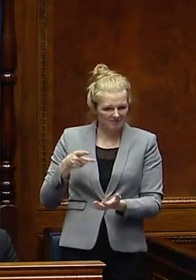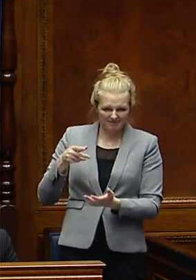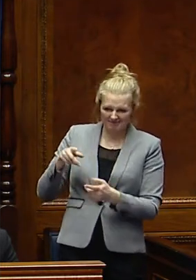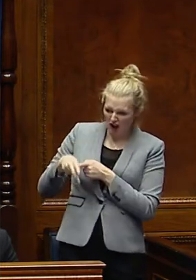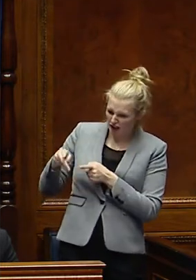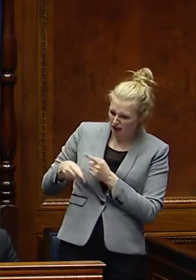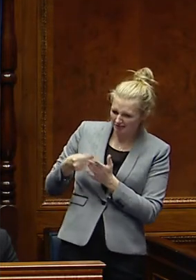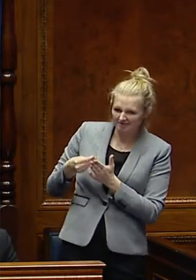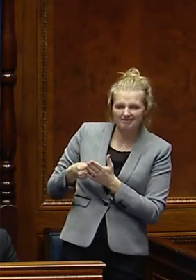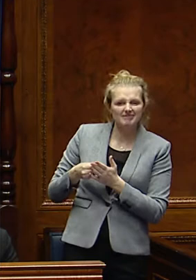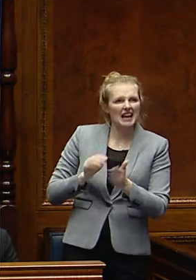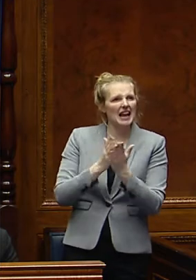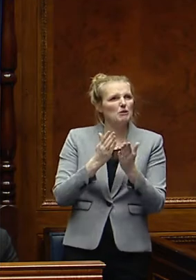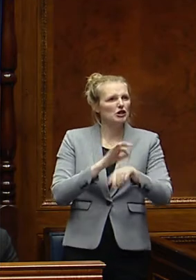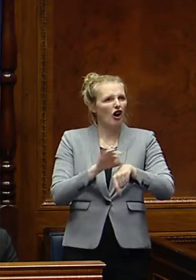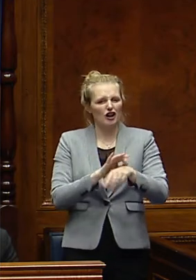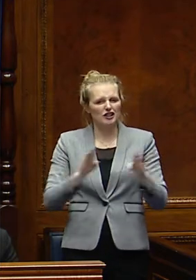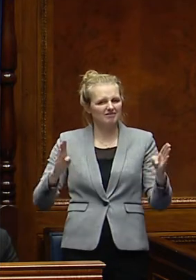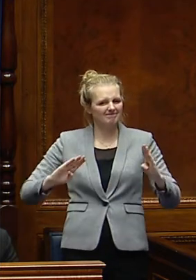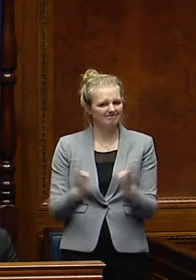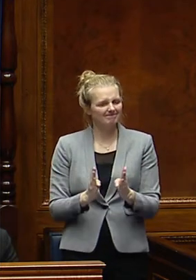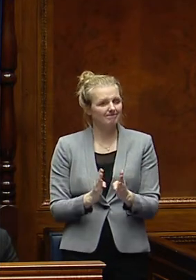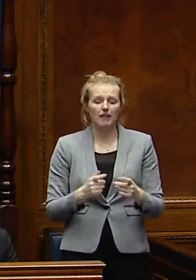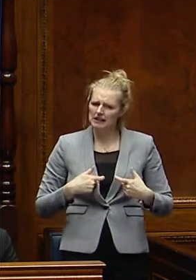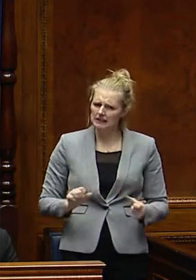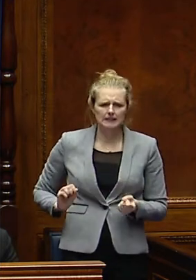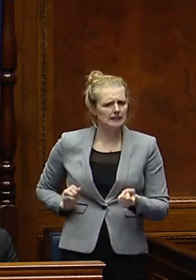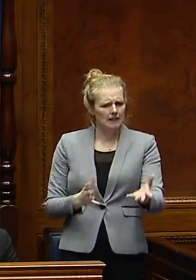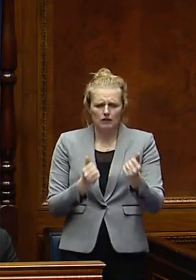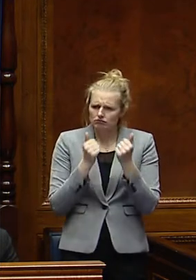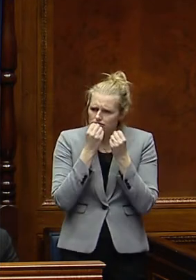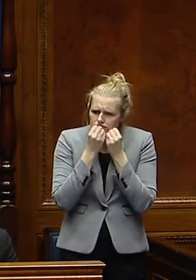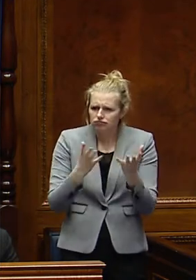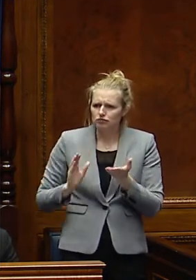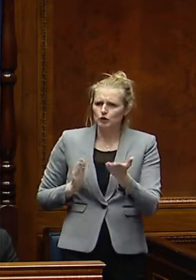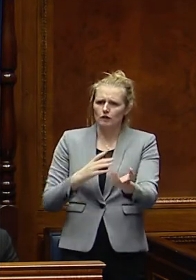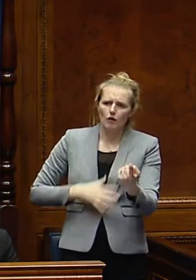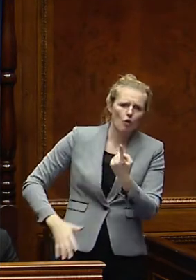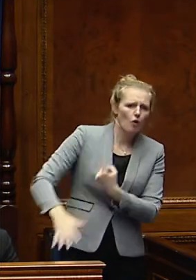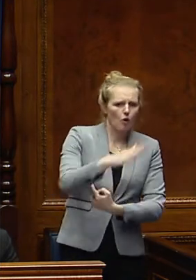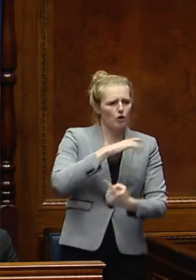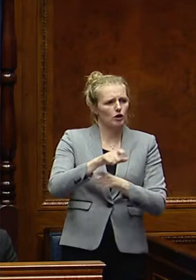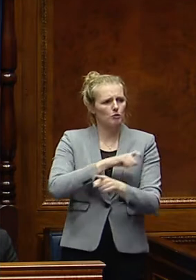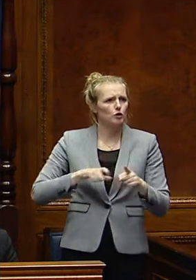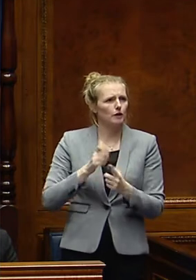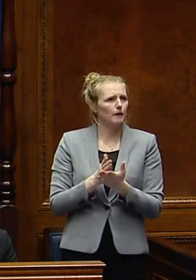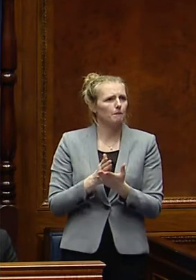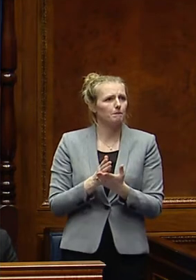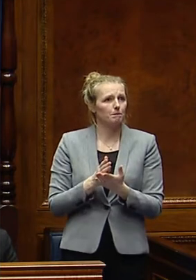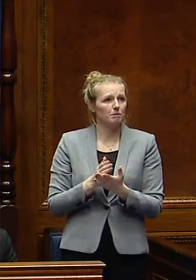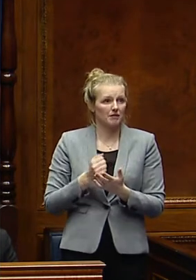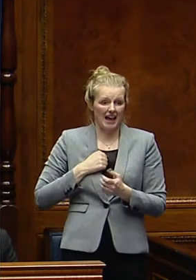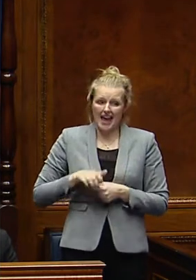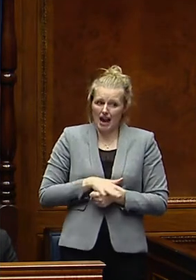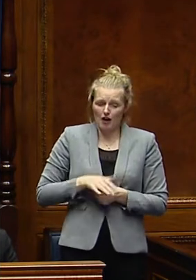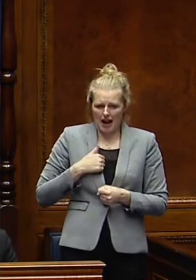libraries have reduced their opening hours, they do continue to deliver real valuable services across the whole community, and it is an area